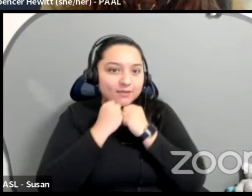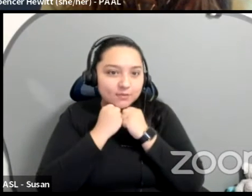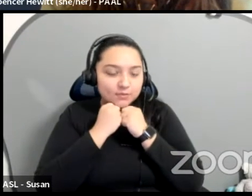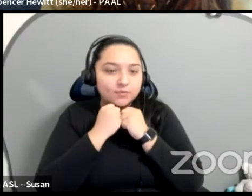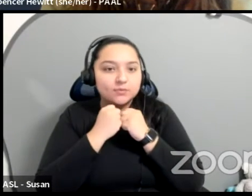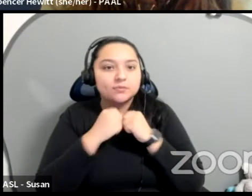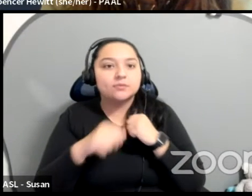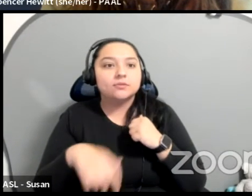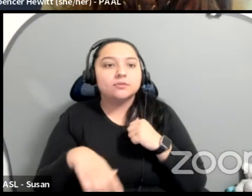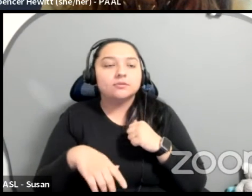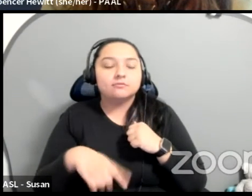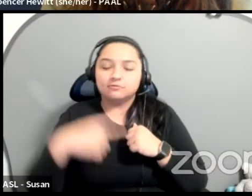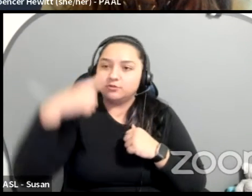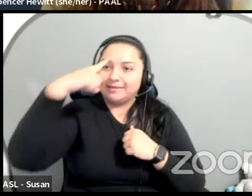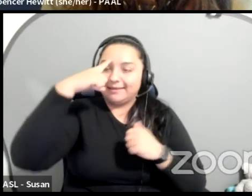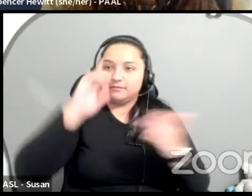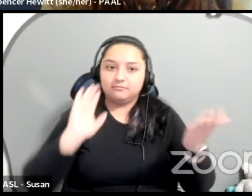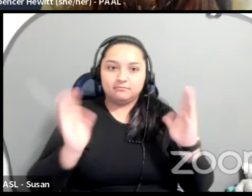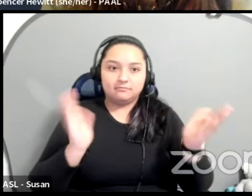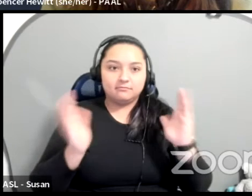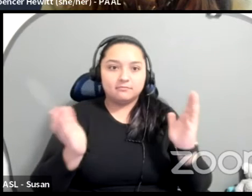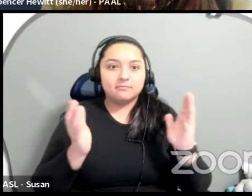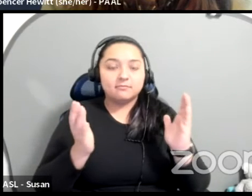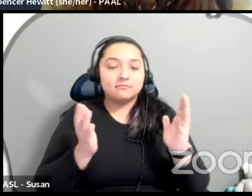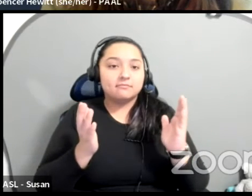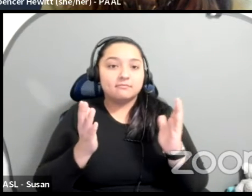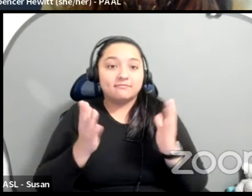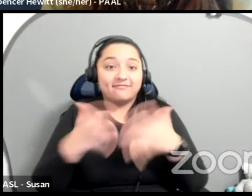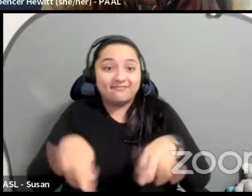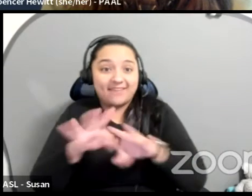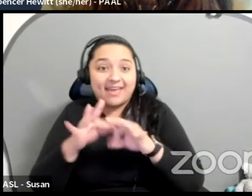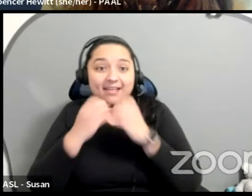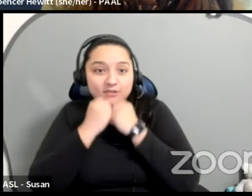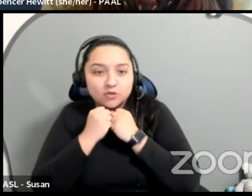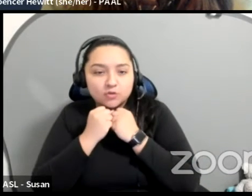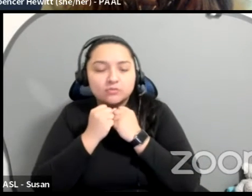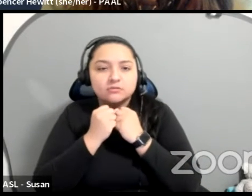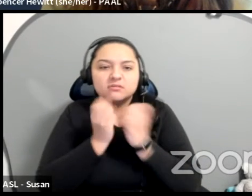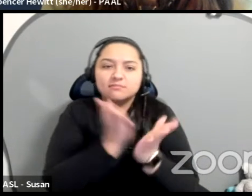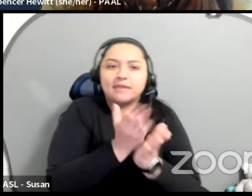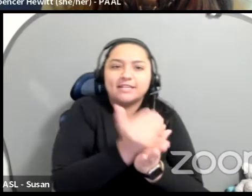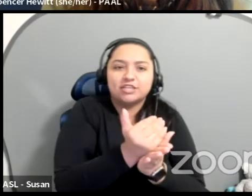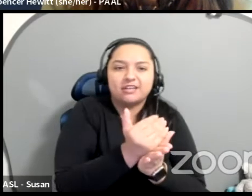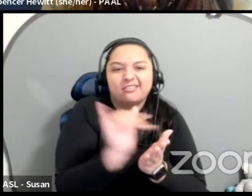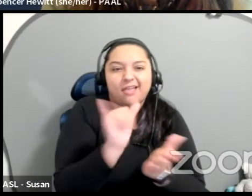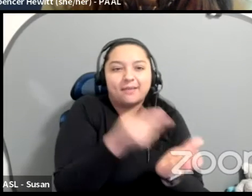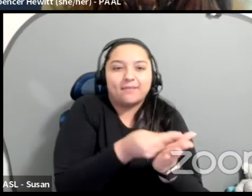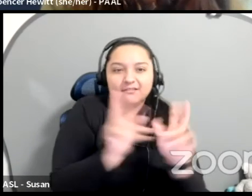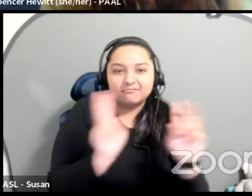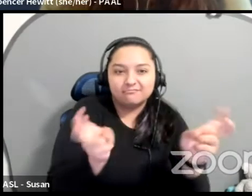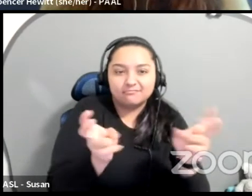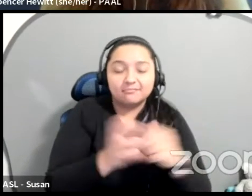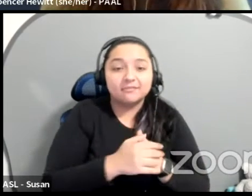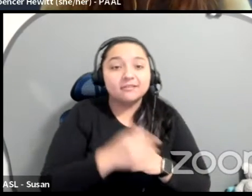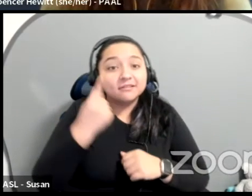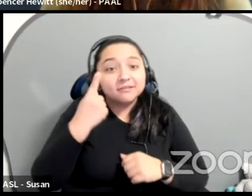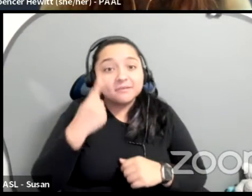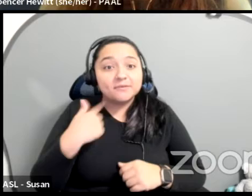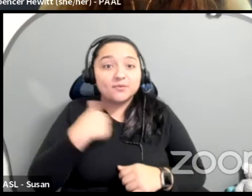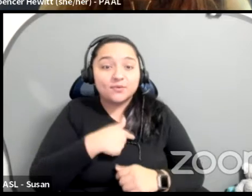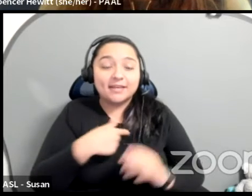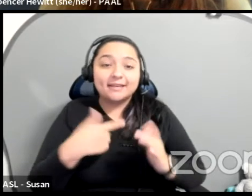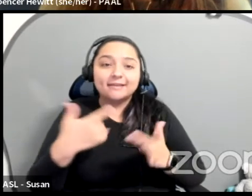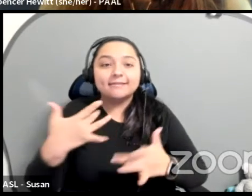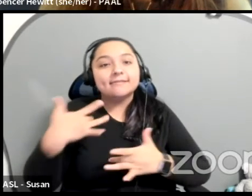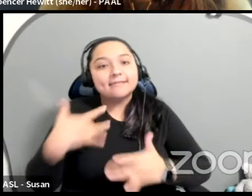a budget as a moral document, right? So in the capitalist society that we live in a way that we show value is how much money